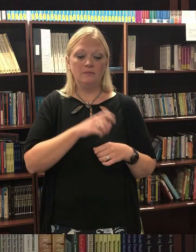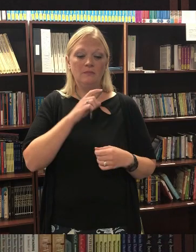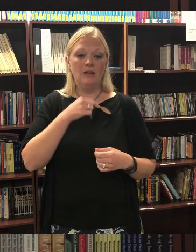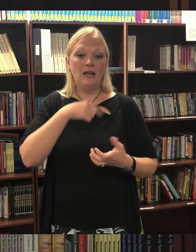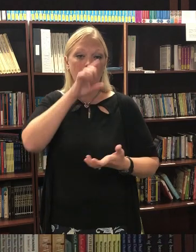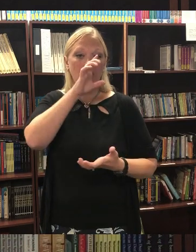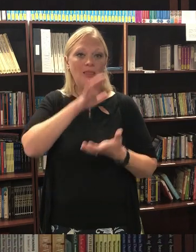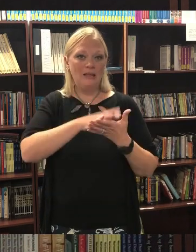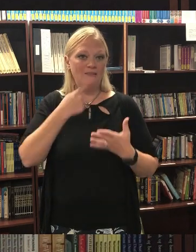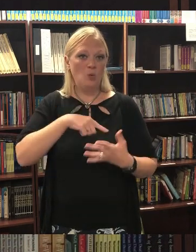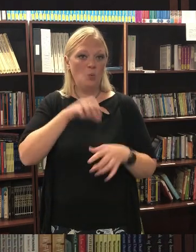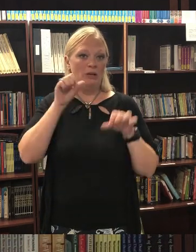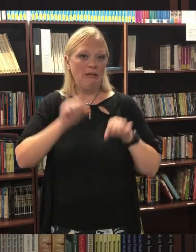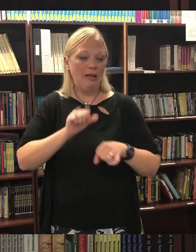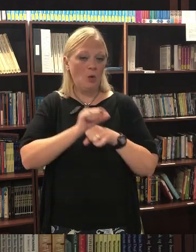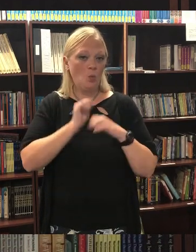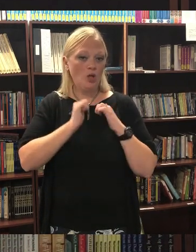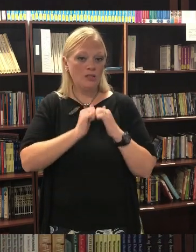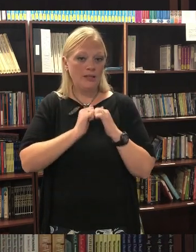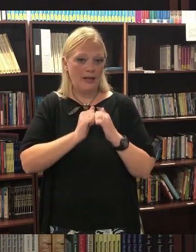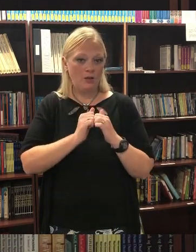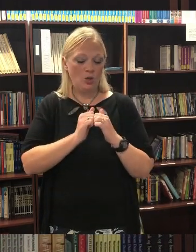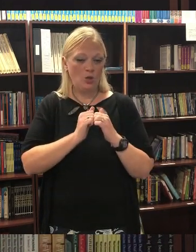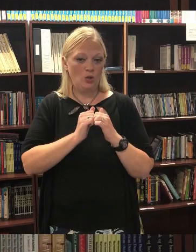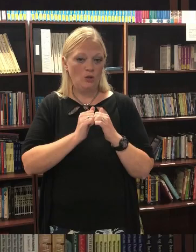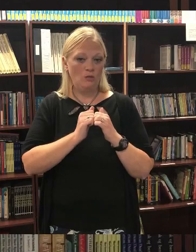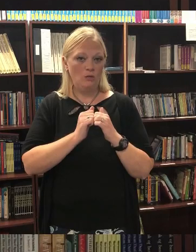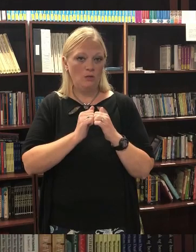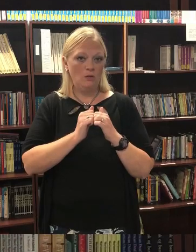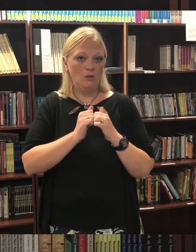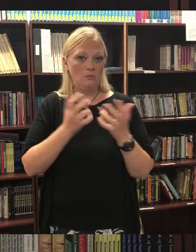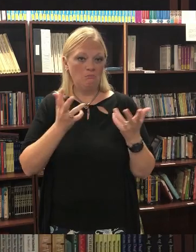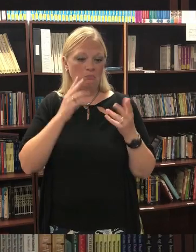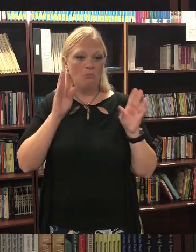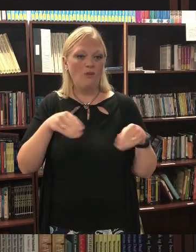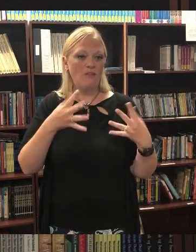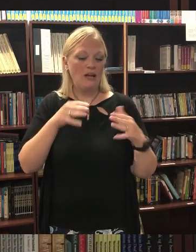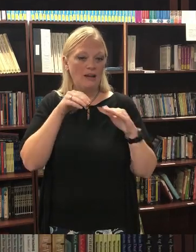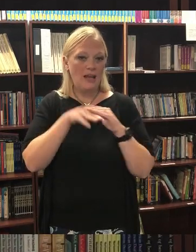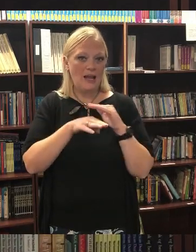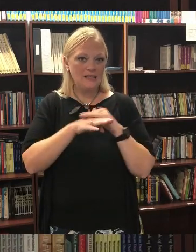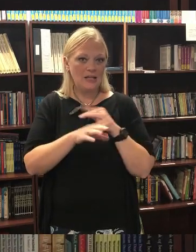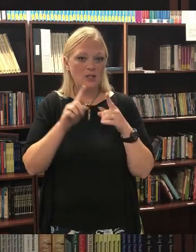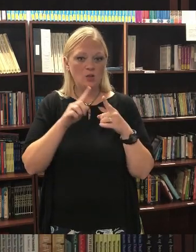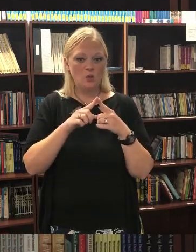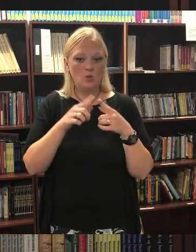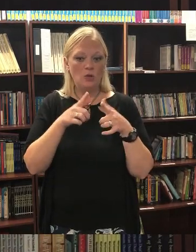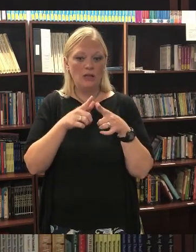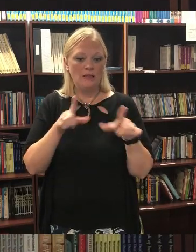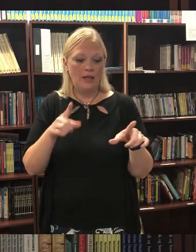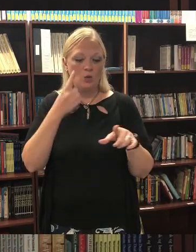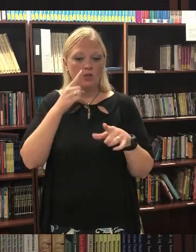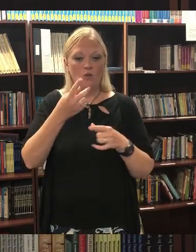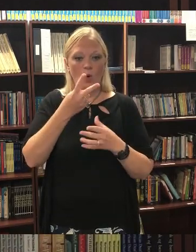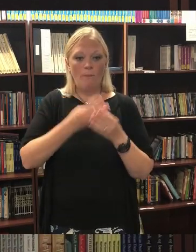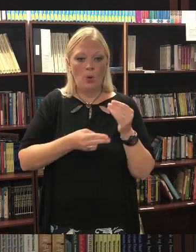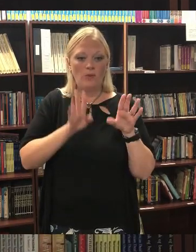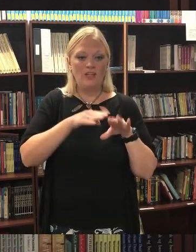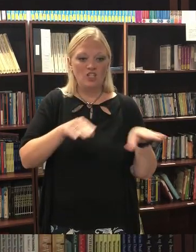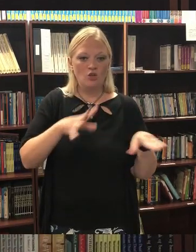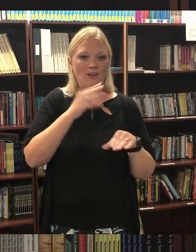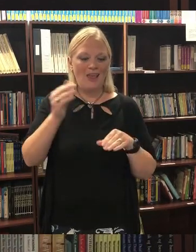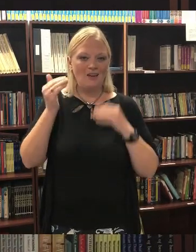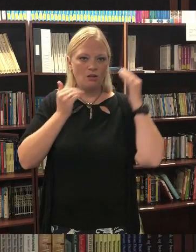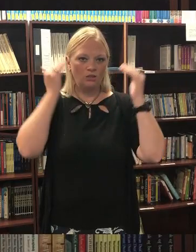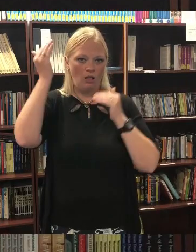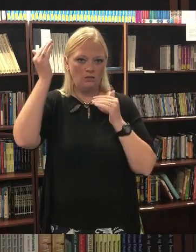We can work together by providing access to language for both children